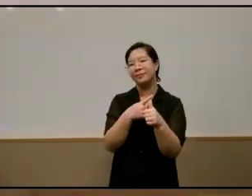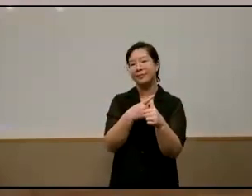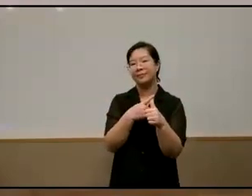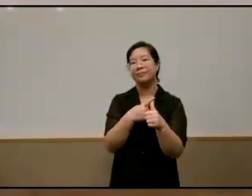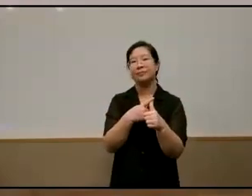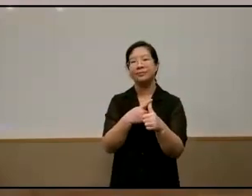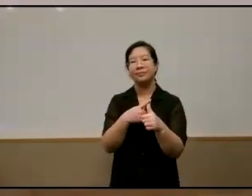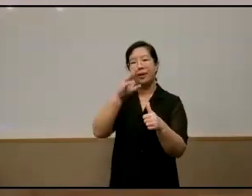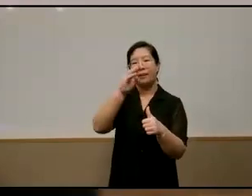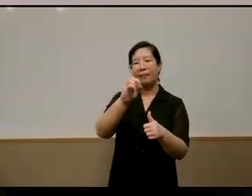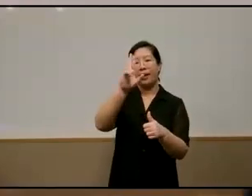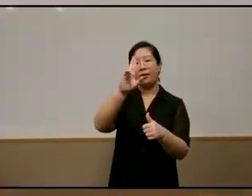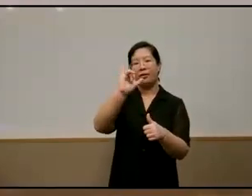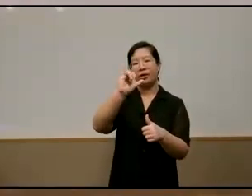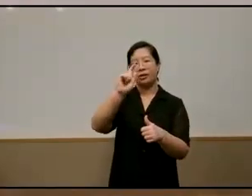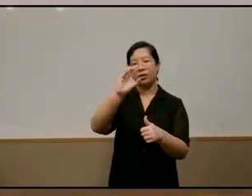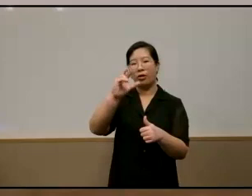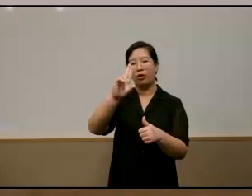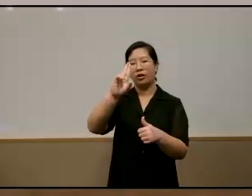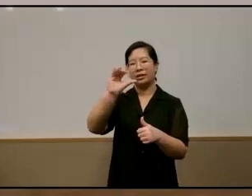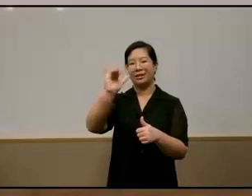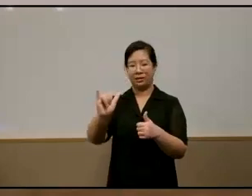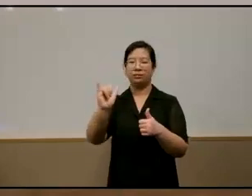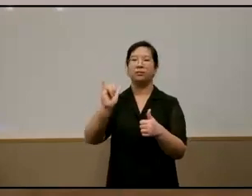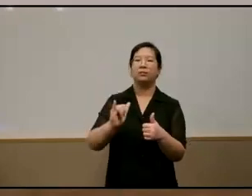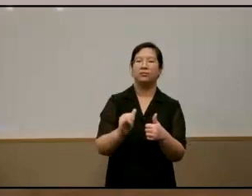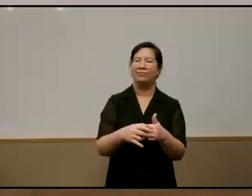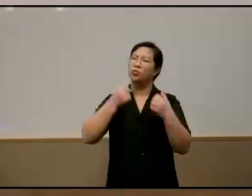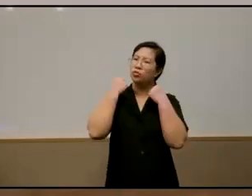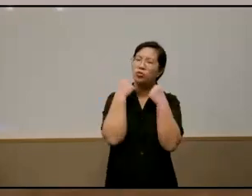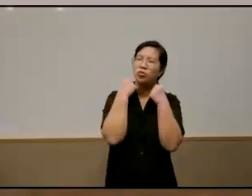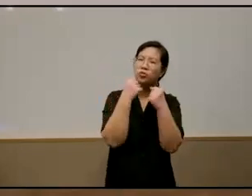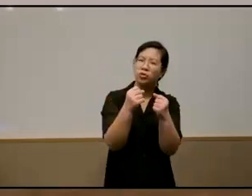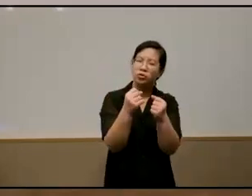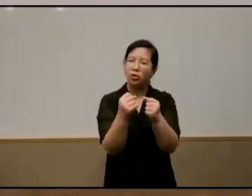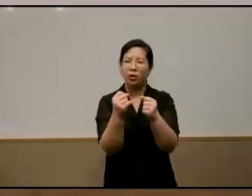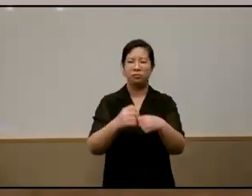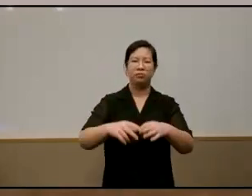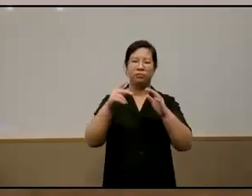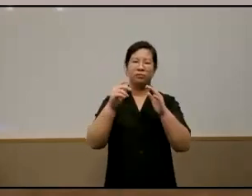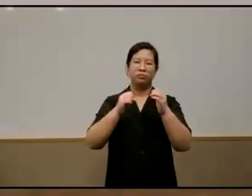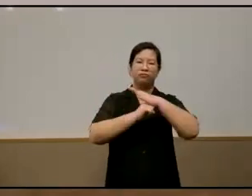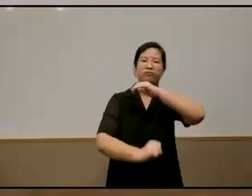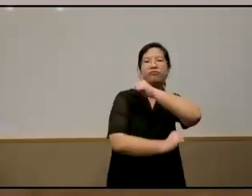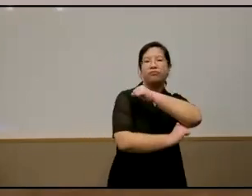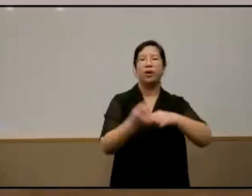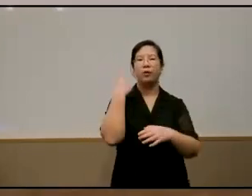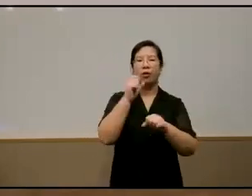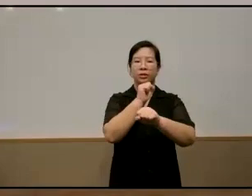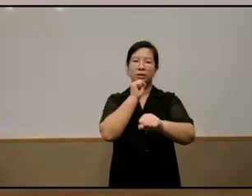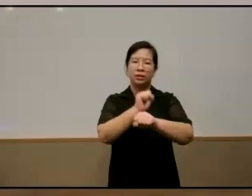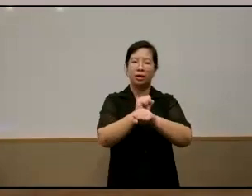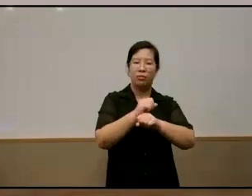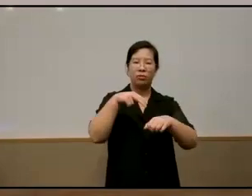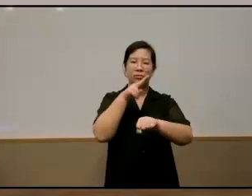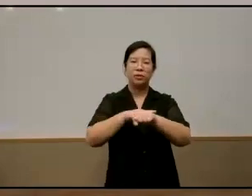meritocracy a strongly held principle in singapore's nation building and development of social institutions and